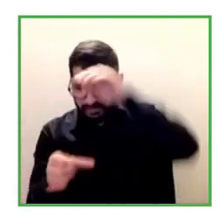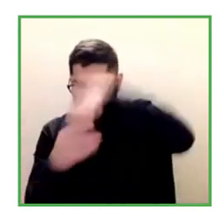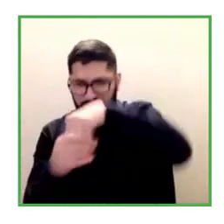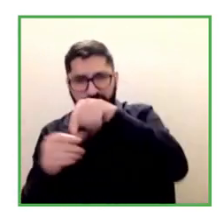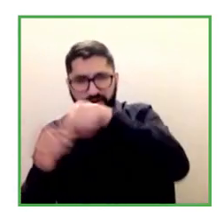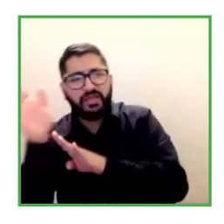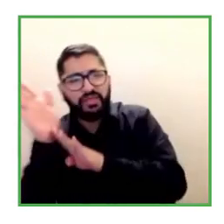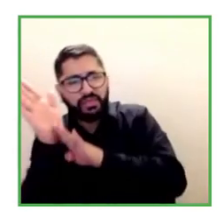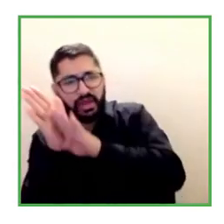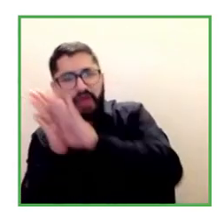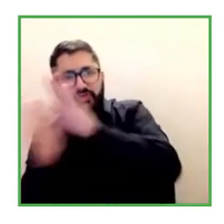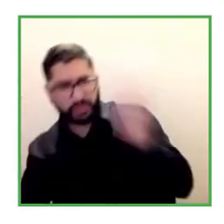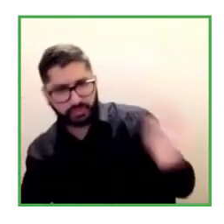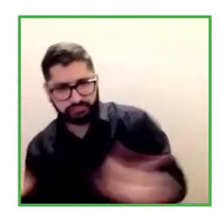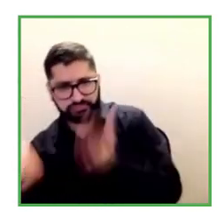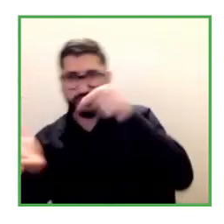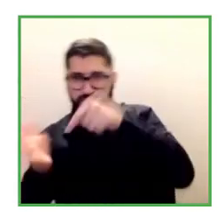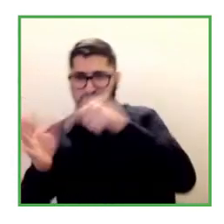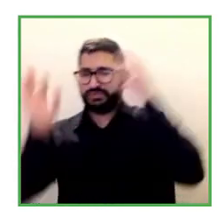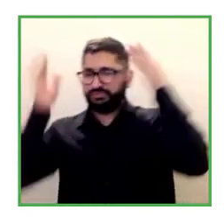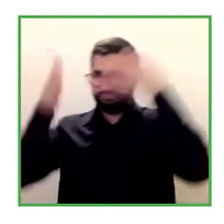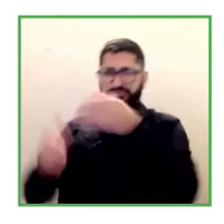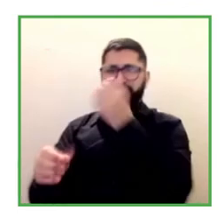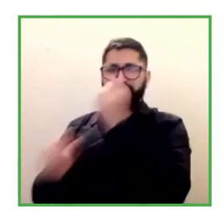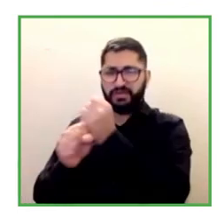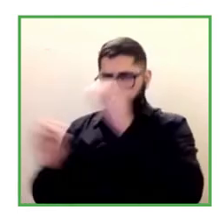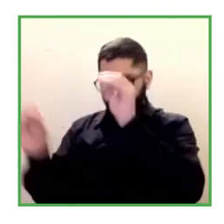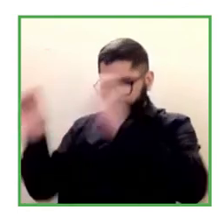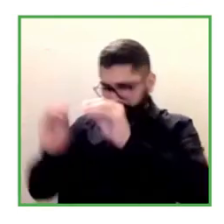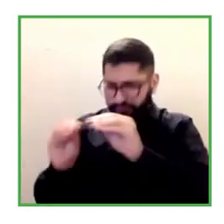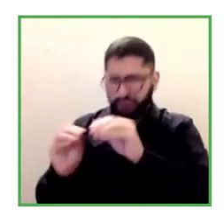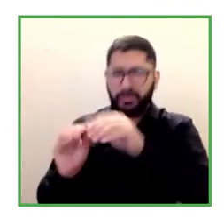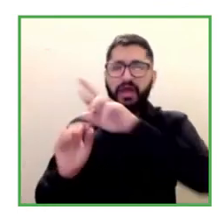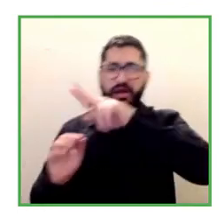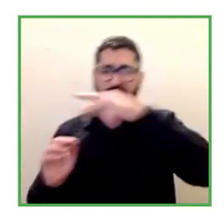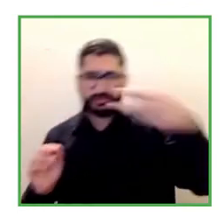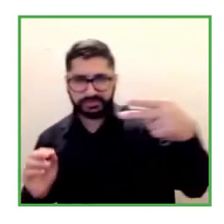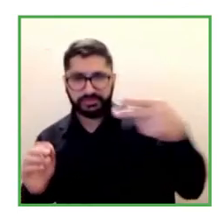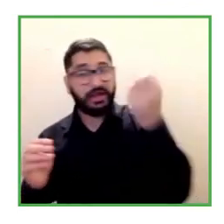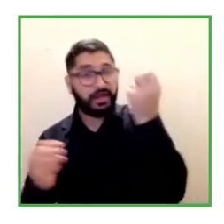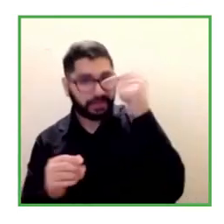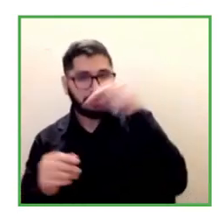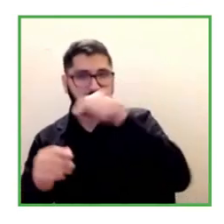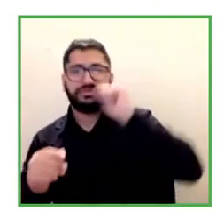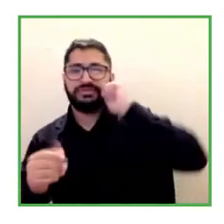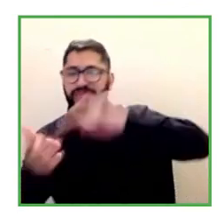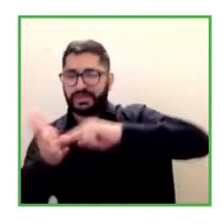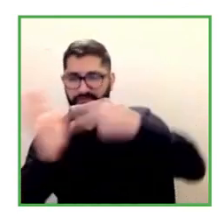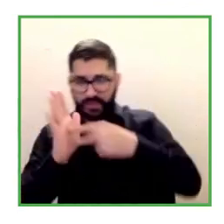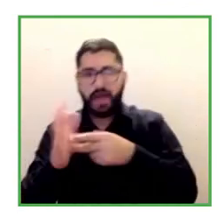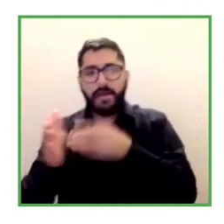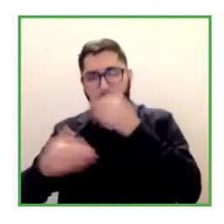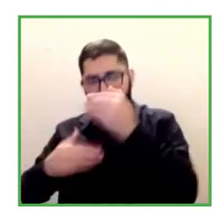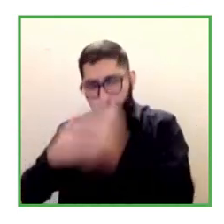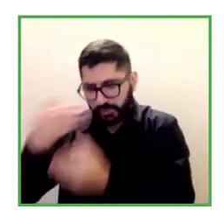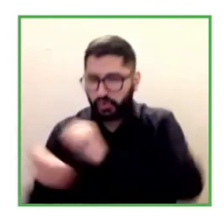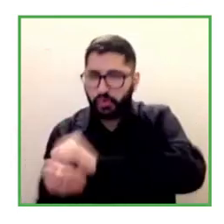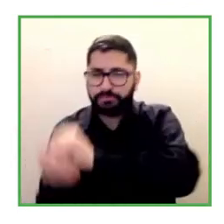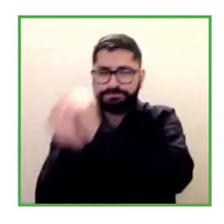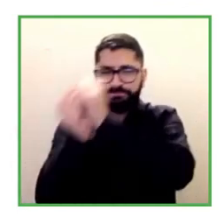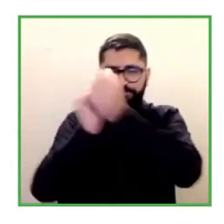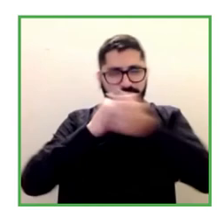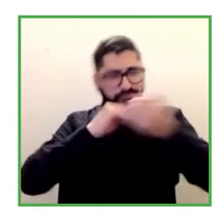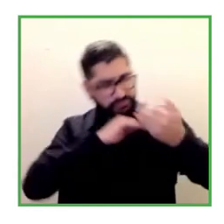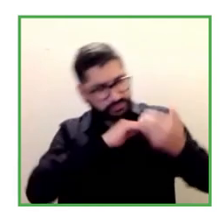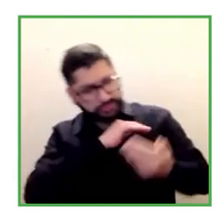organizations and that needs to be designed with human factor and understanding that this is a transformation process that that's